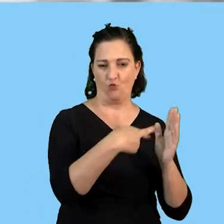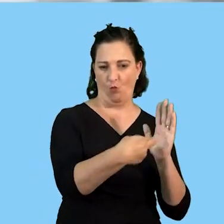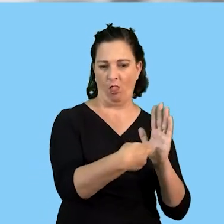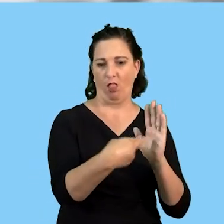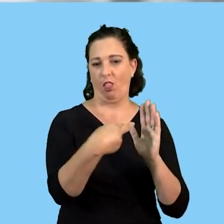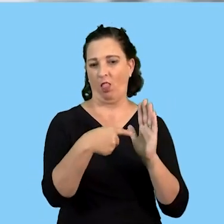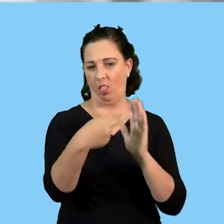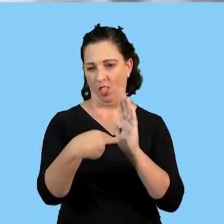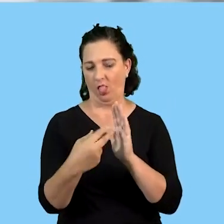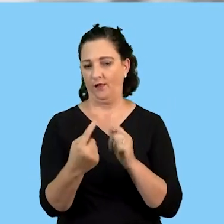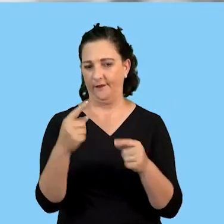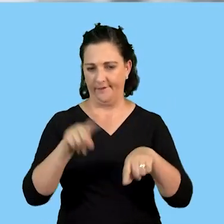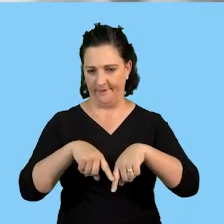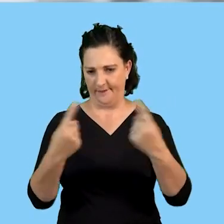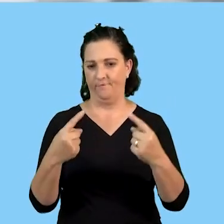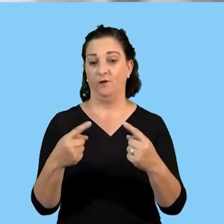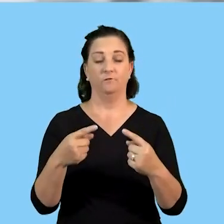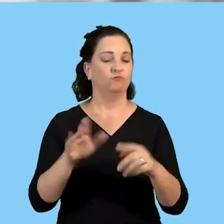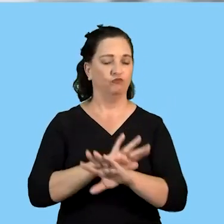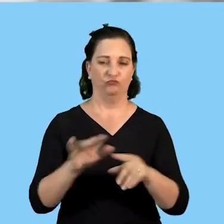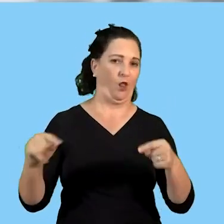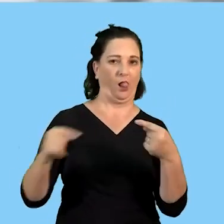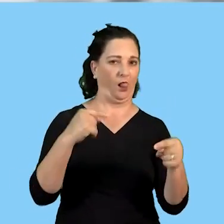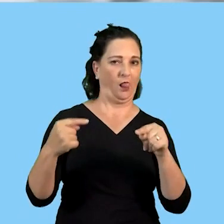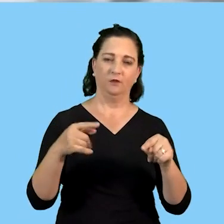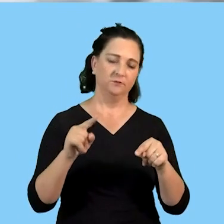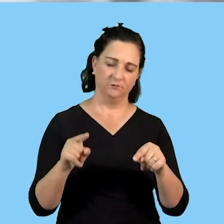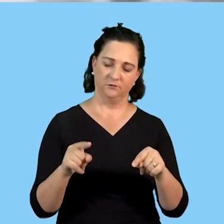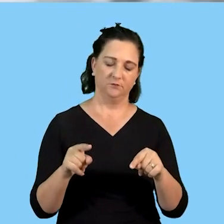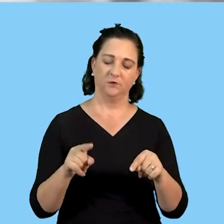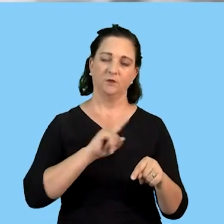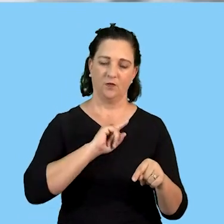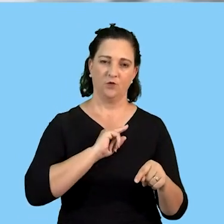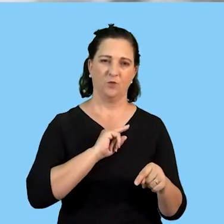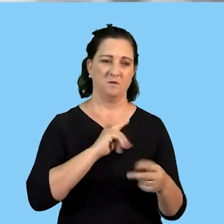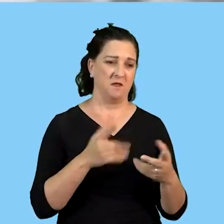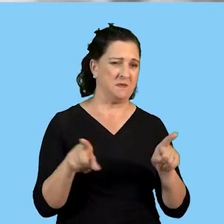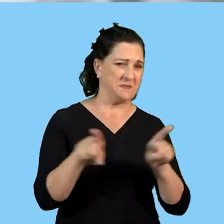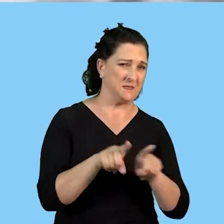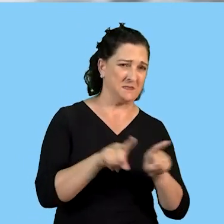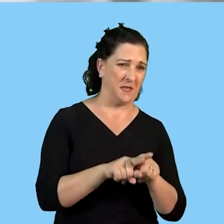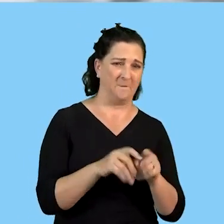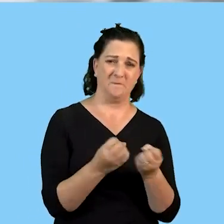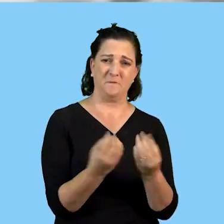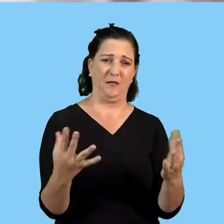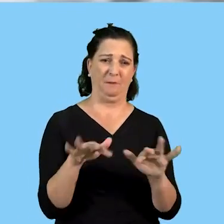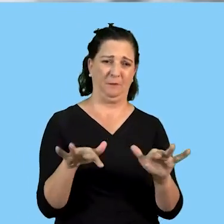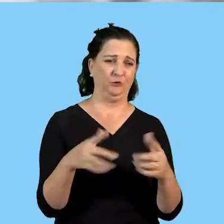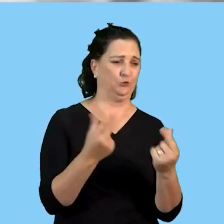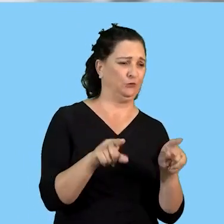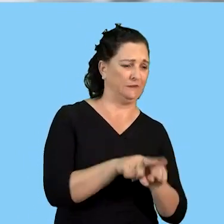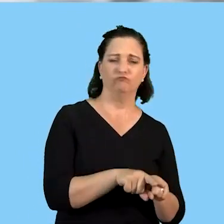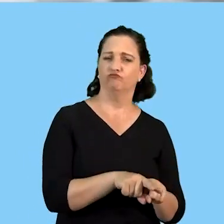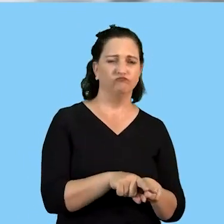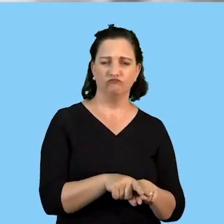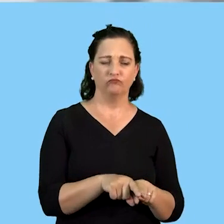have to perform and then there won't be any conflict in terms of maybe many employees doing one role or performing one